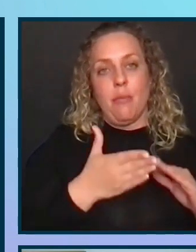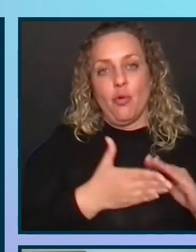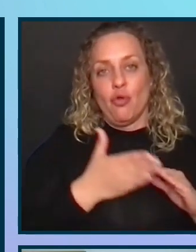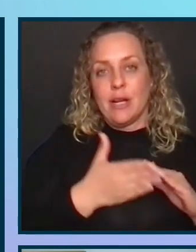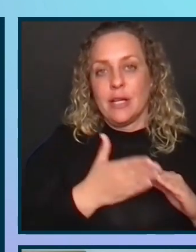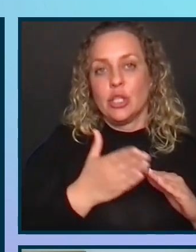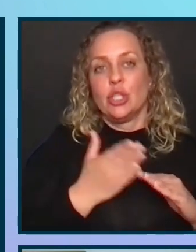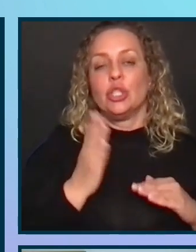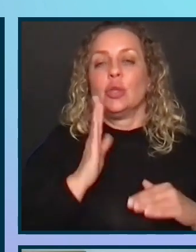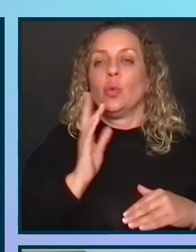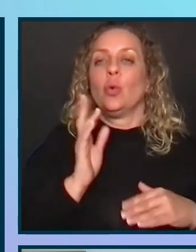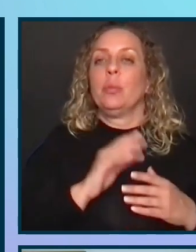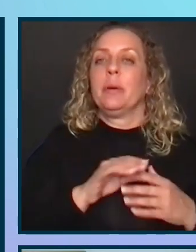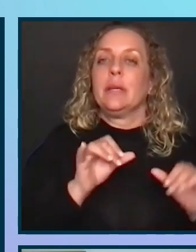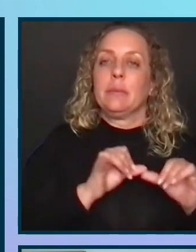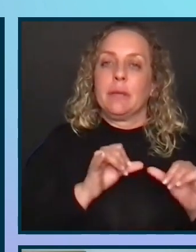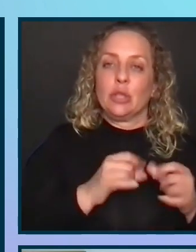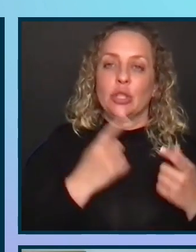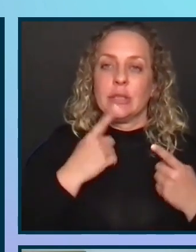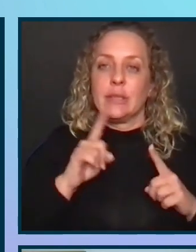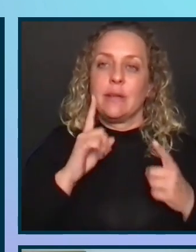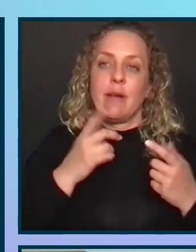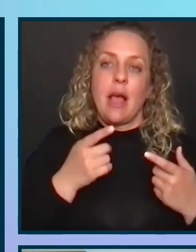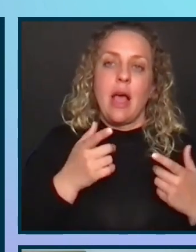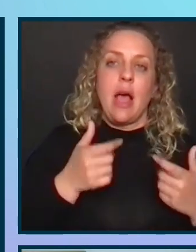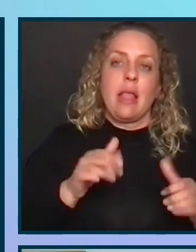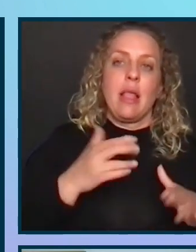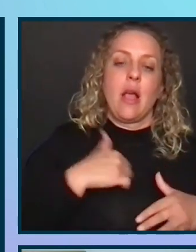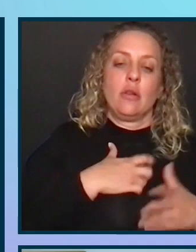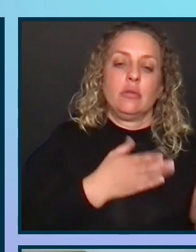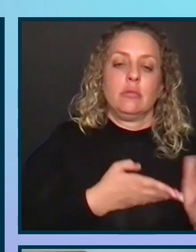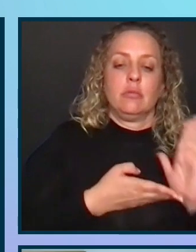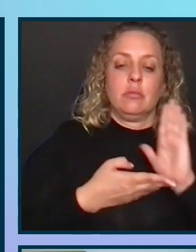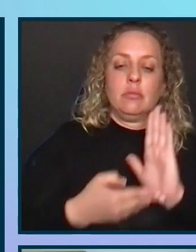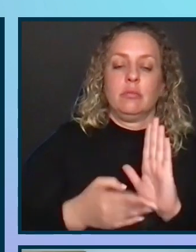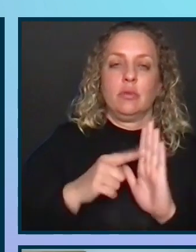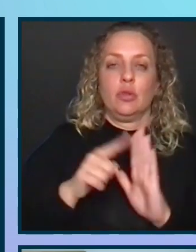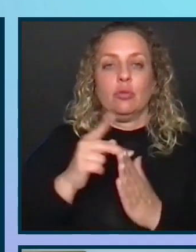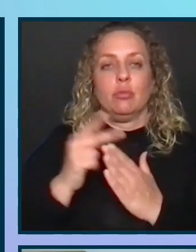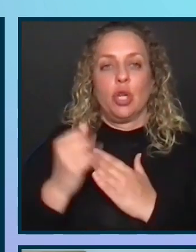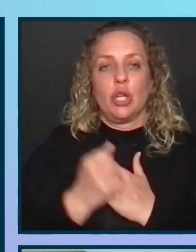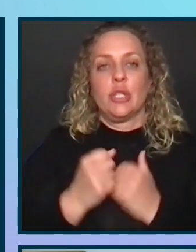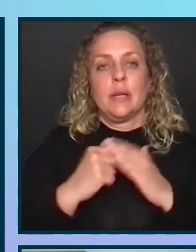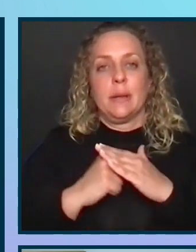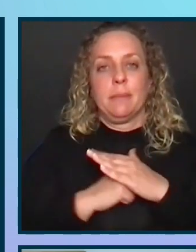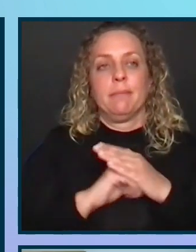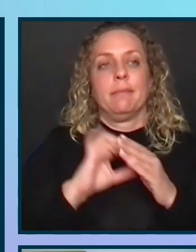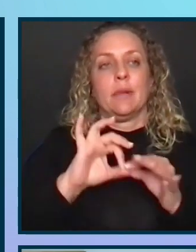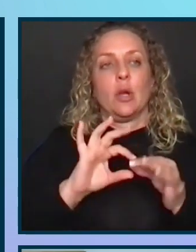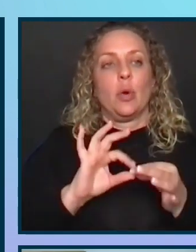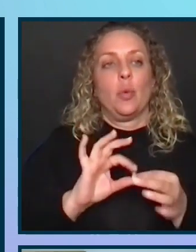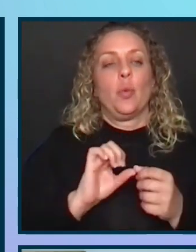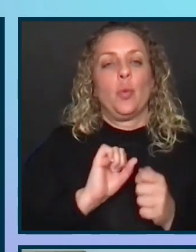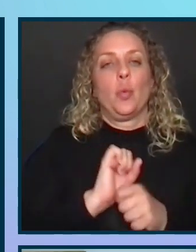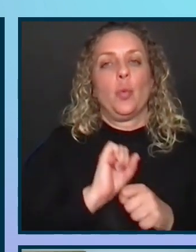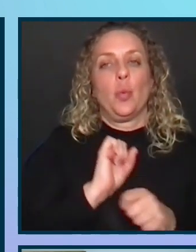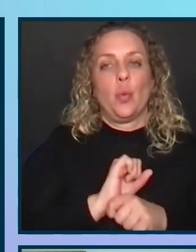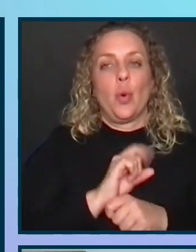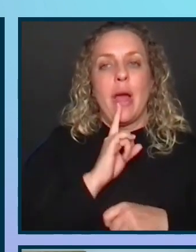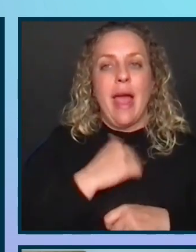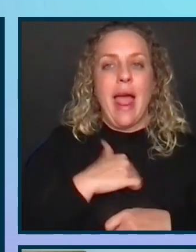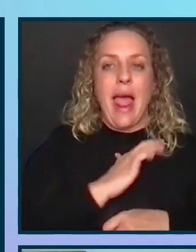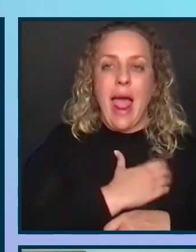Transition is going to be our measure success as it allows us to bring the results to project-based work and the core of the keys to our company's